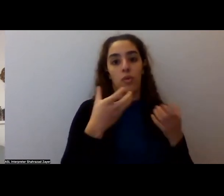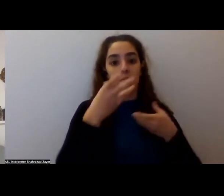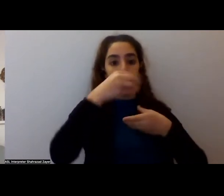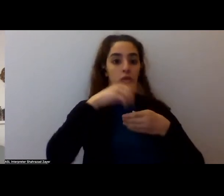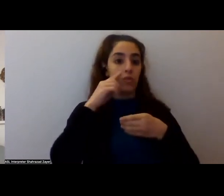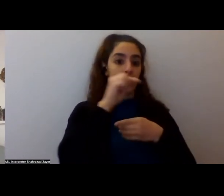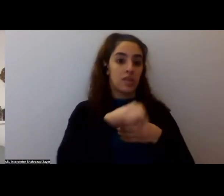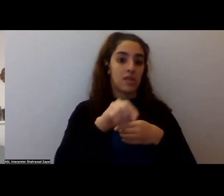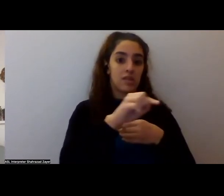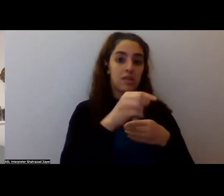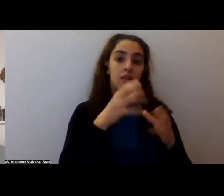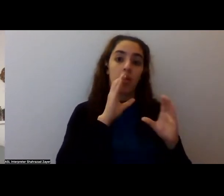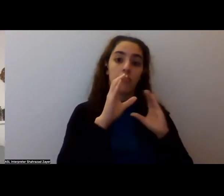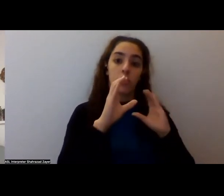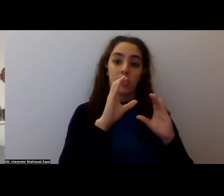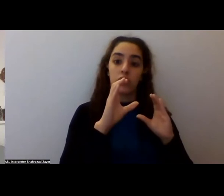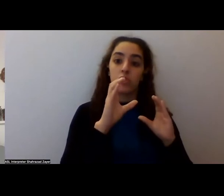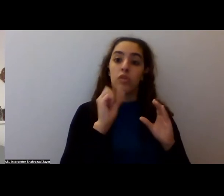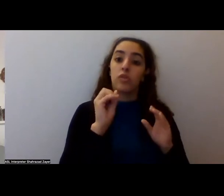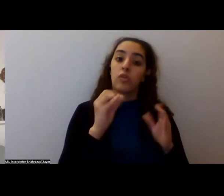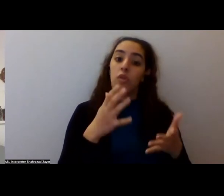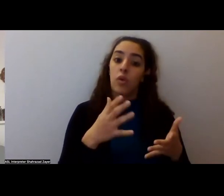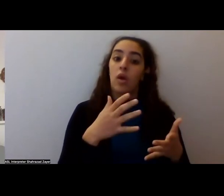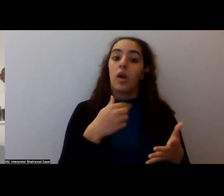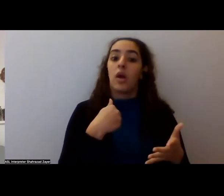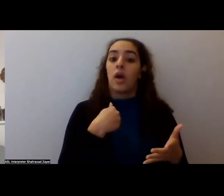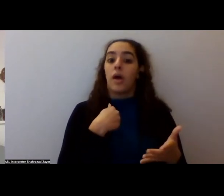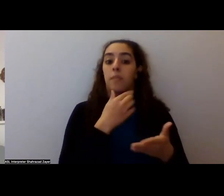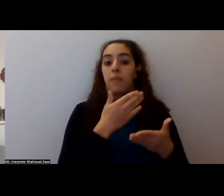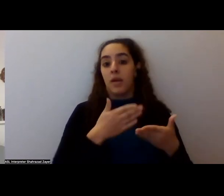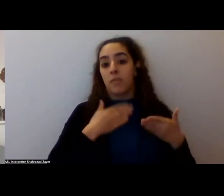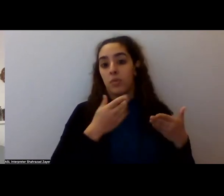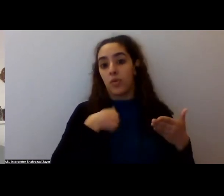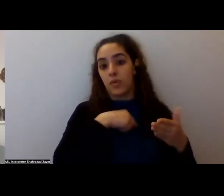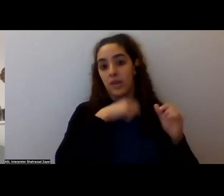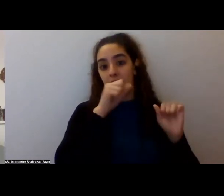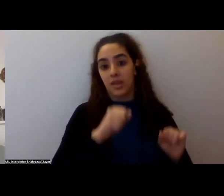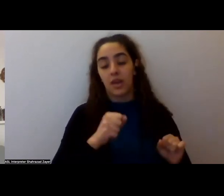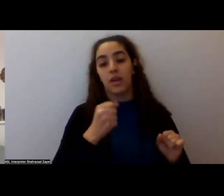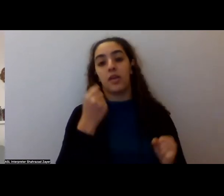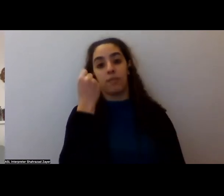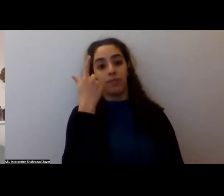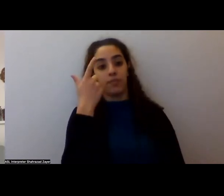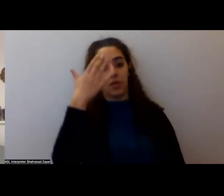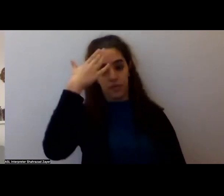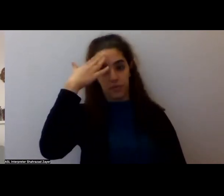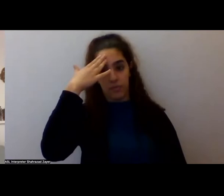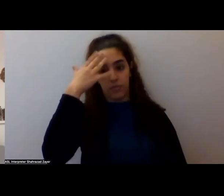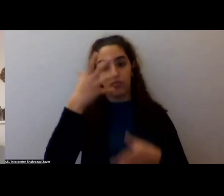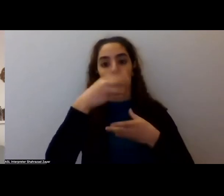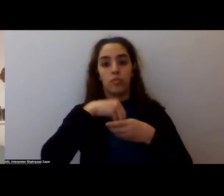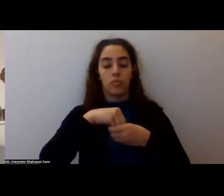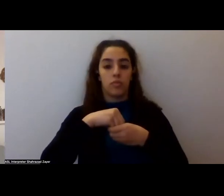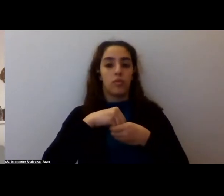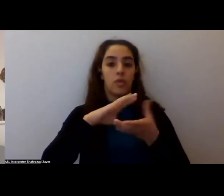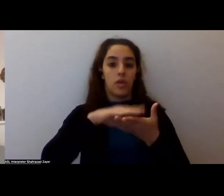be, um, being, uh, considering and, and taking into account as much as possible, um, for,